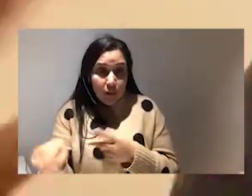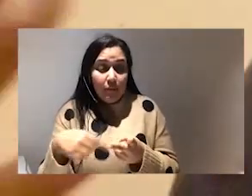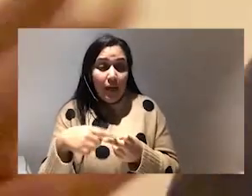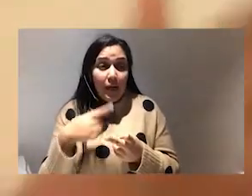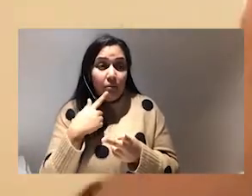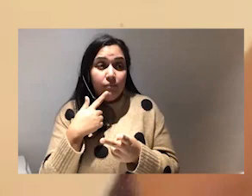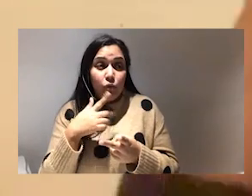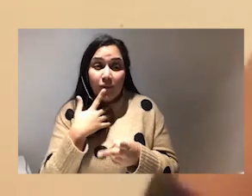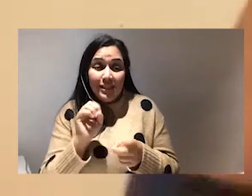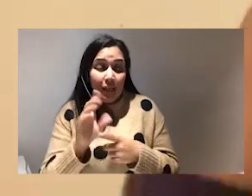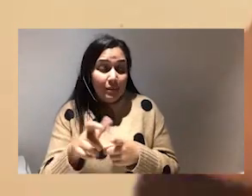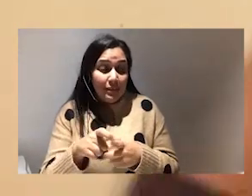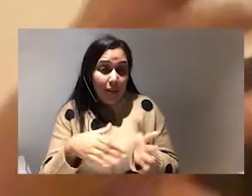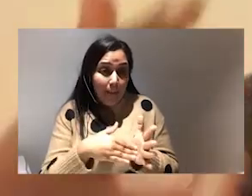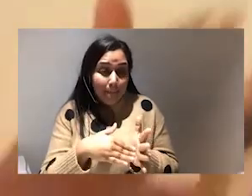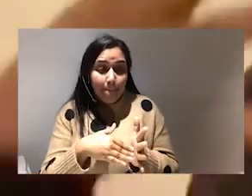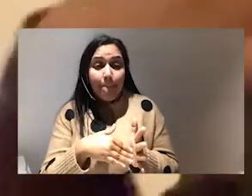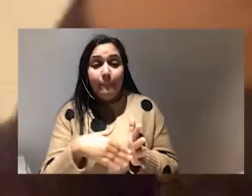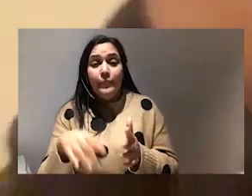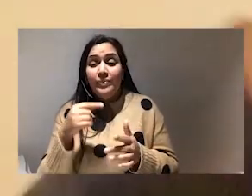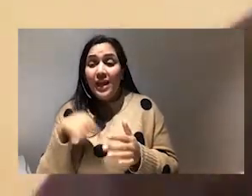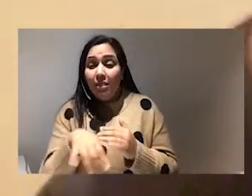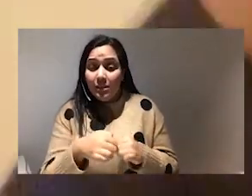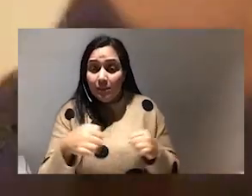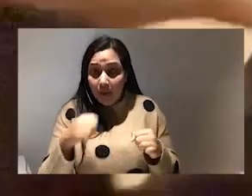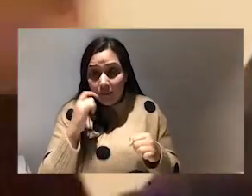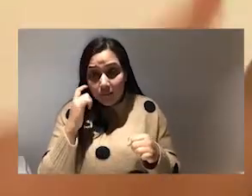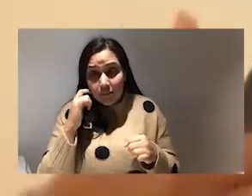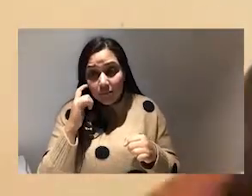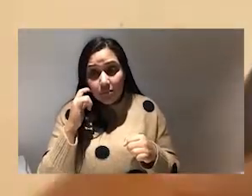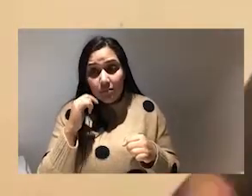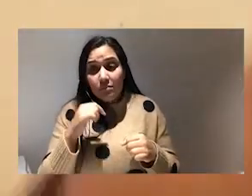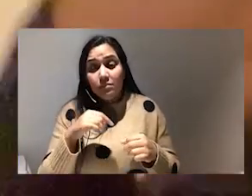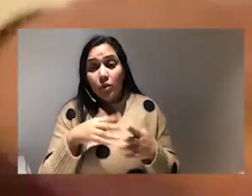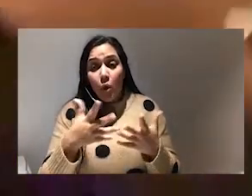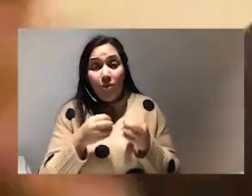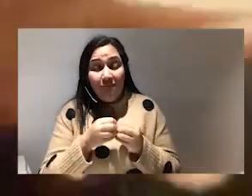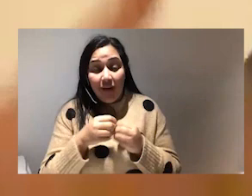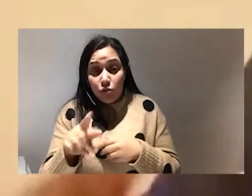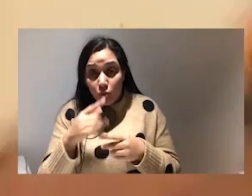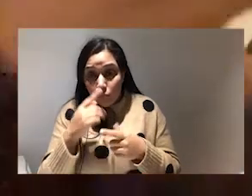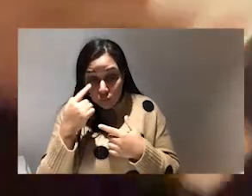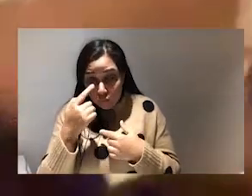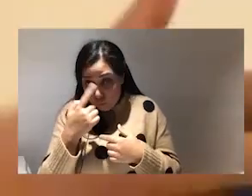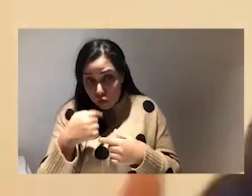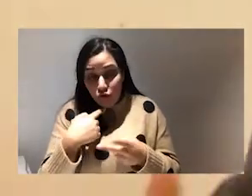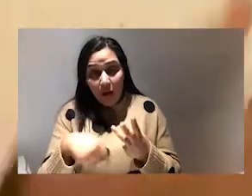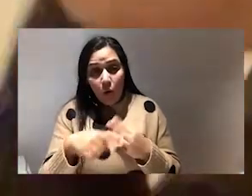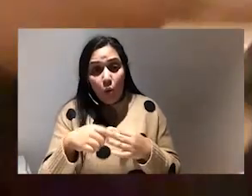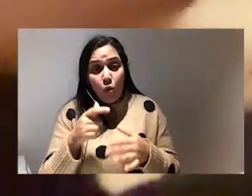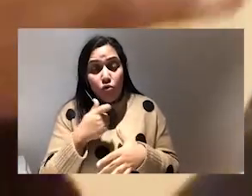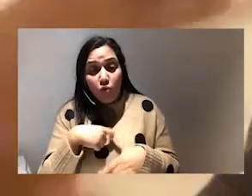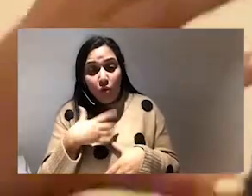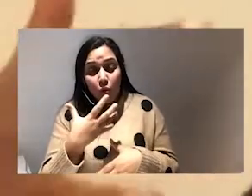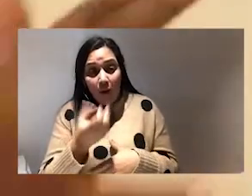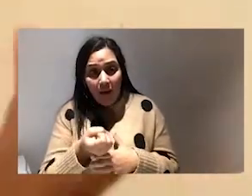send a dm and say look in this space or in with with the values you portray or with the work that you do in the role that you have